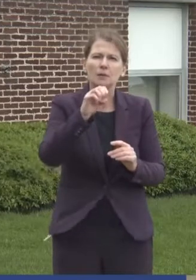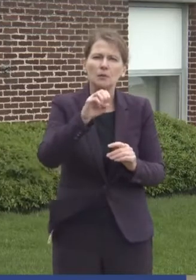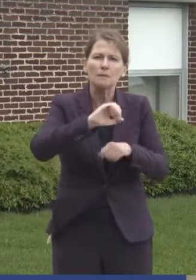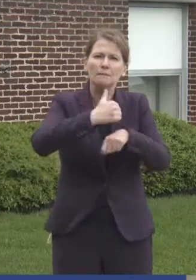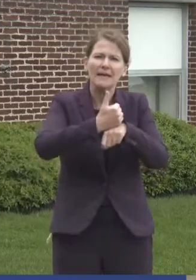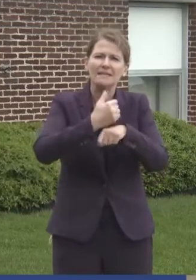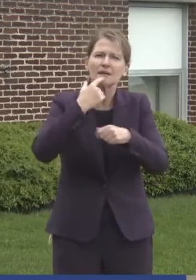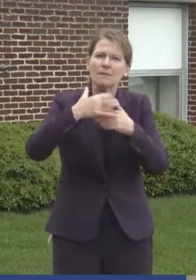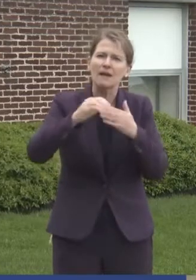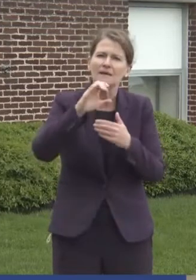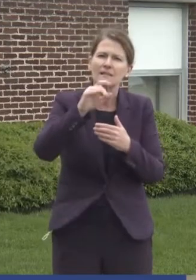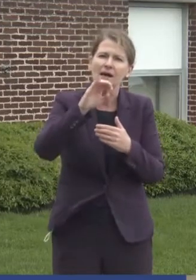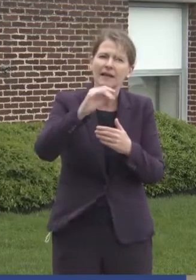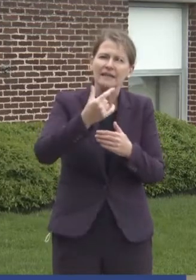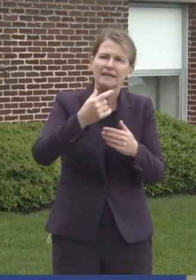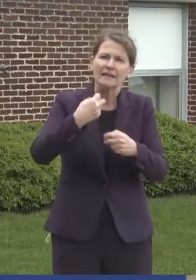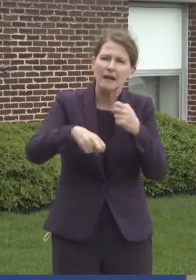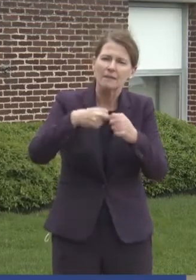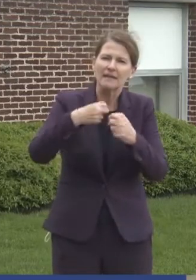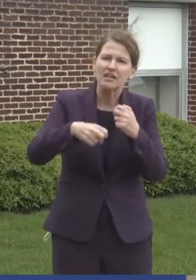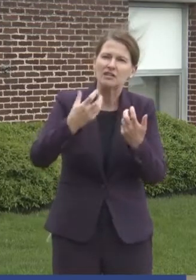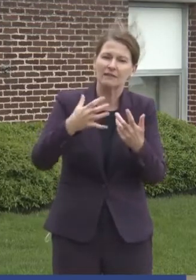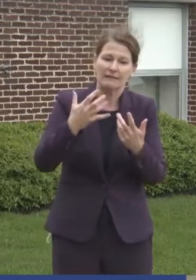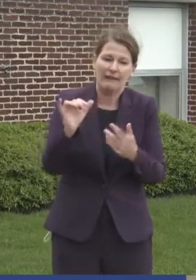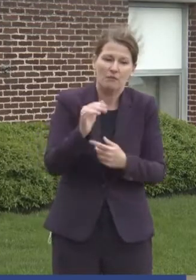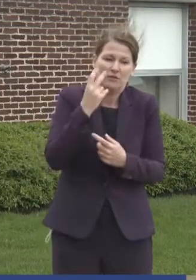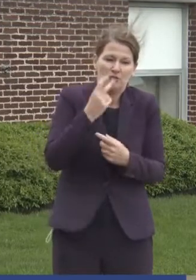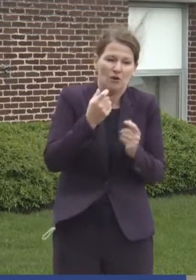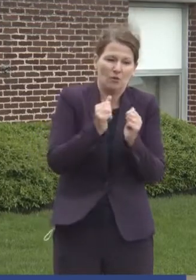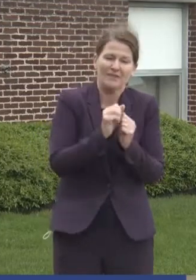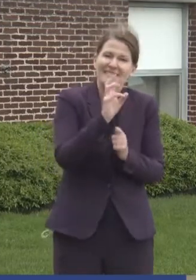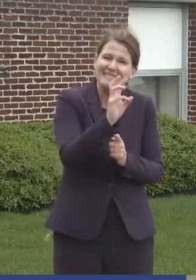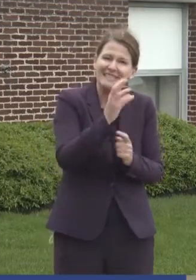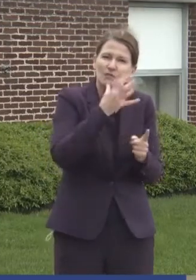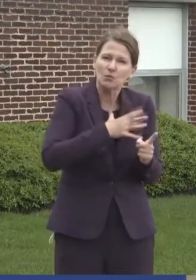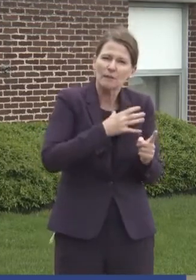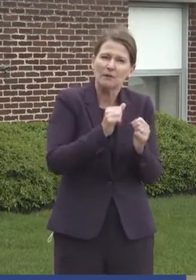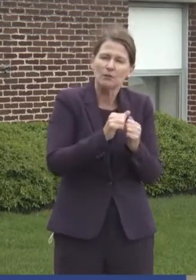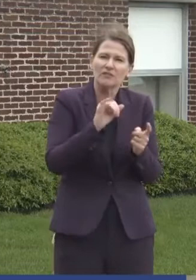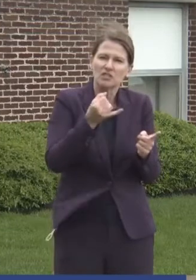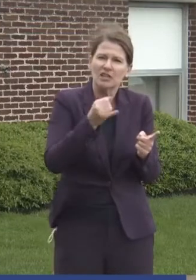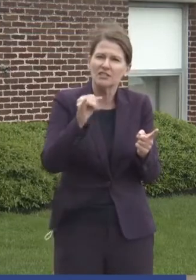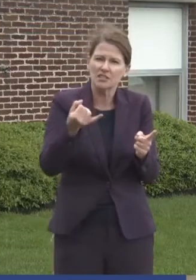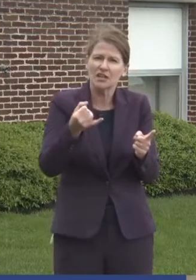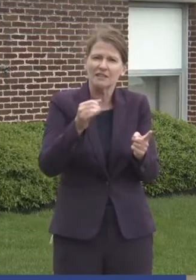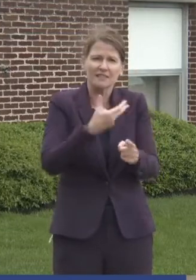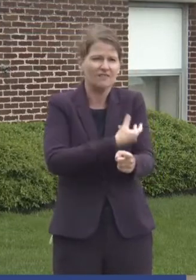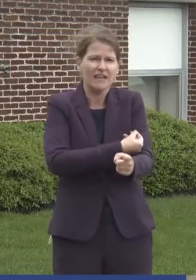complications that have been seen in these six women with the Johnson and Johnson vaccine.